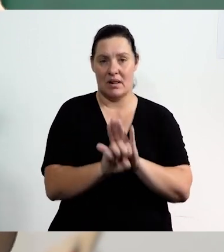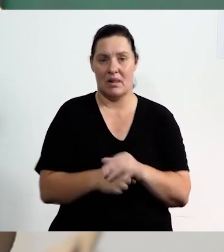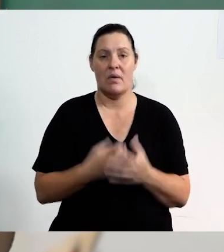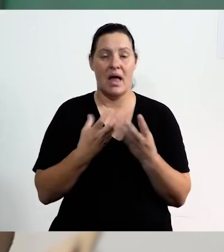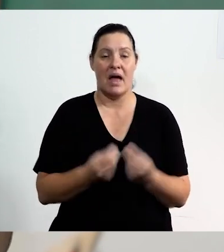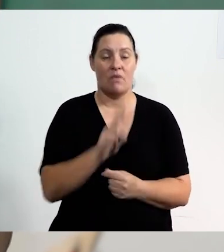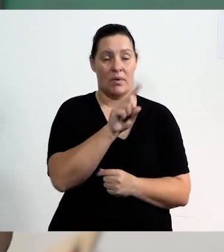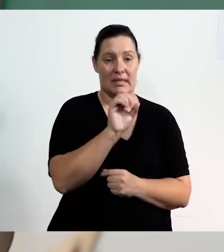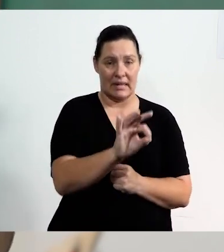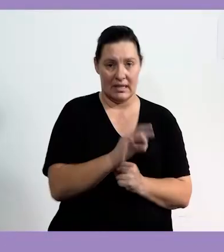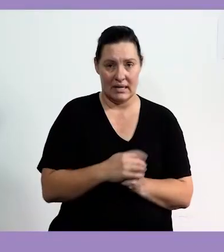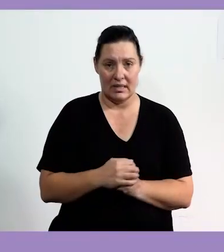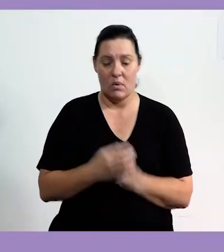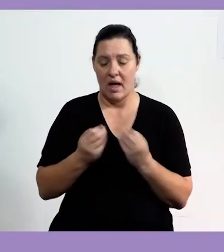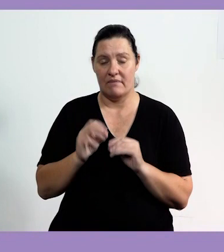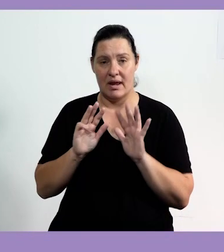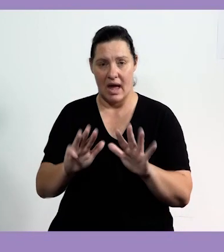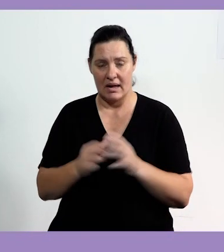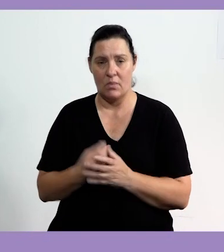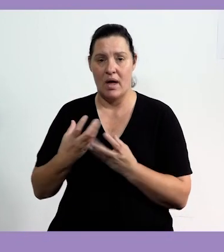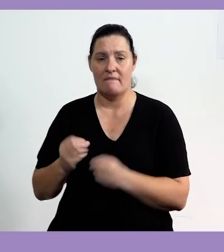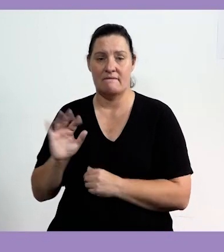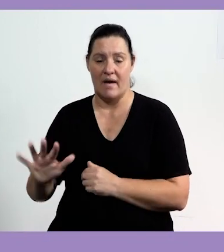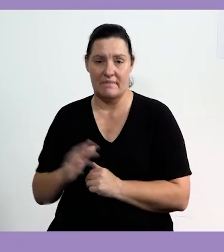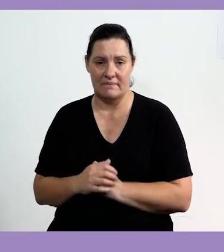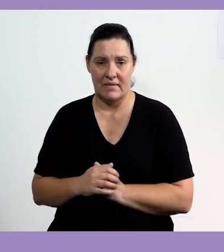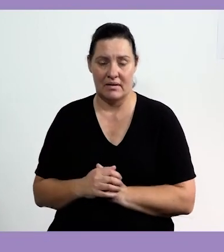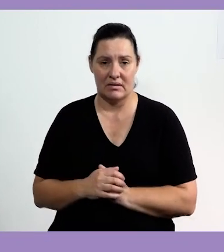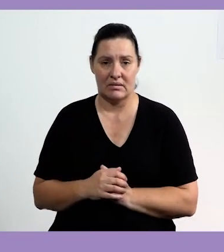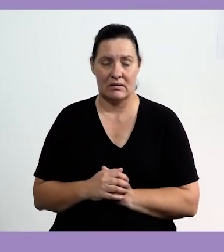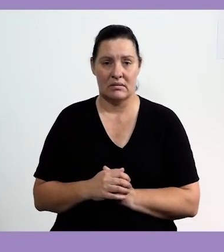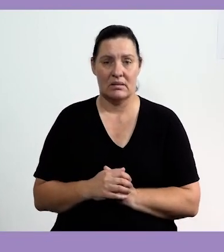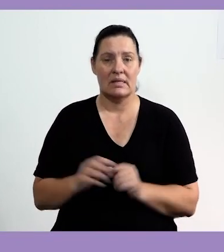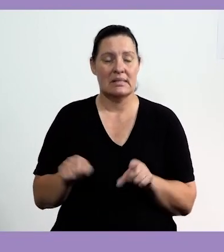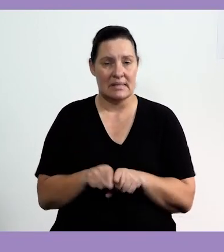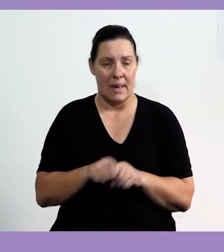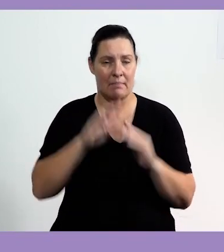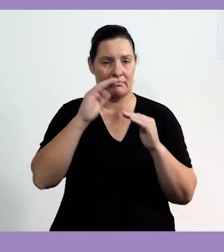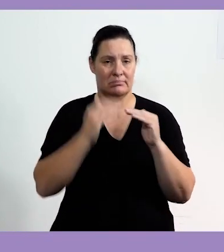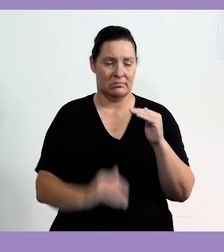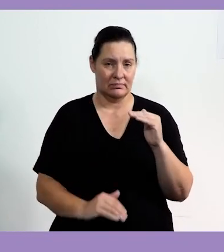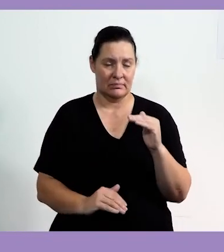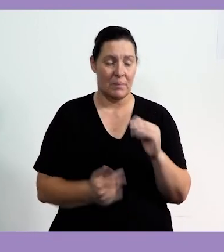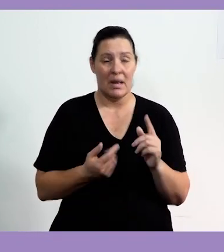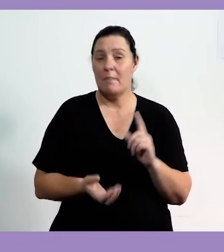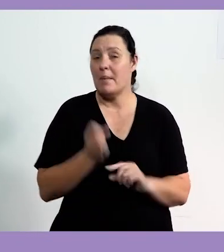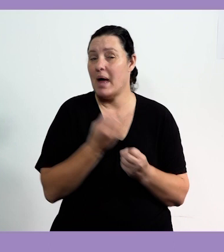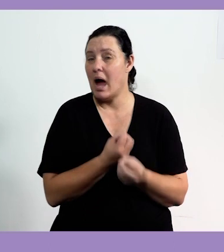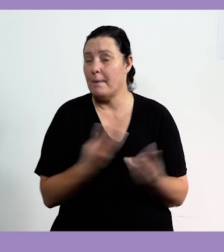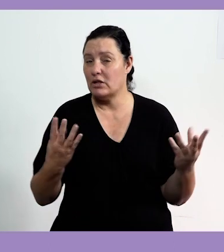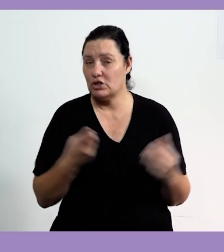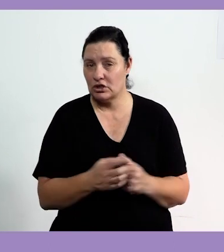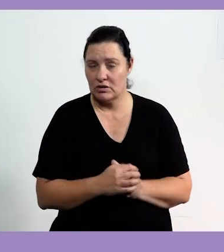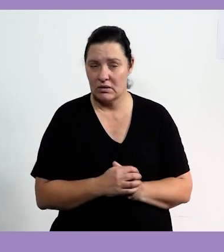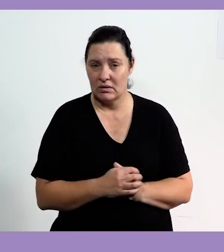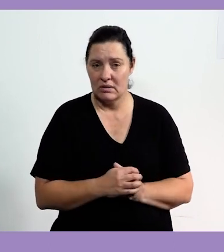example. We have 13, we have 9 and we have 5. We are also counting down here. But can you